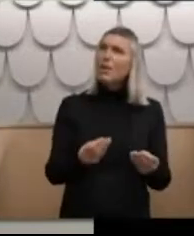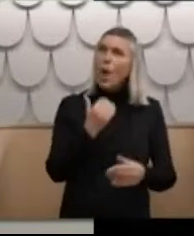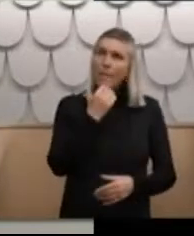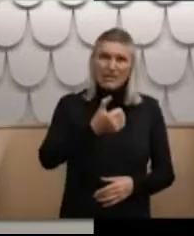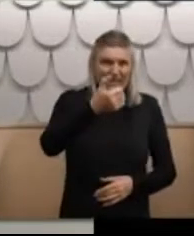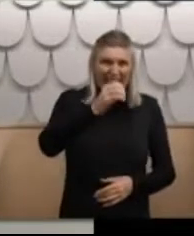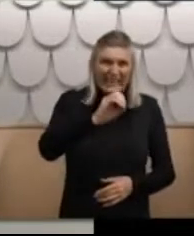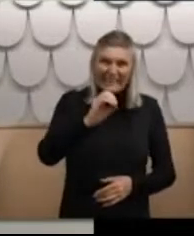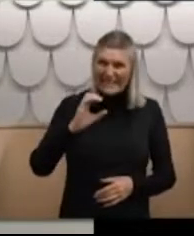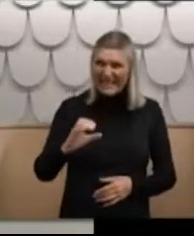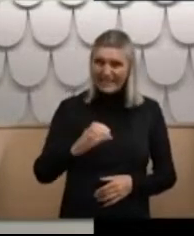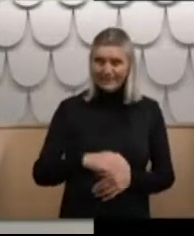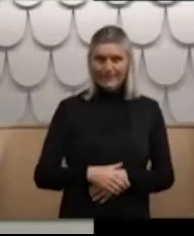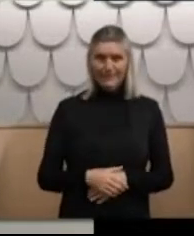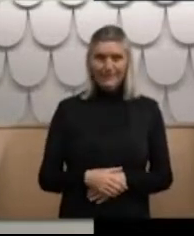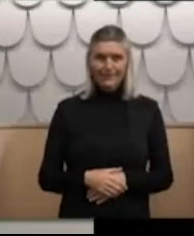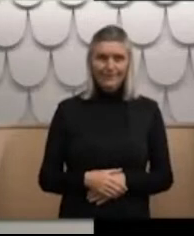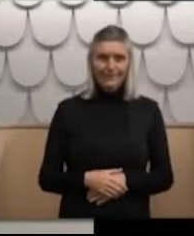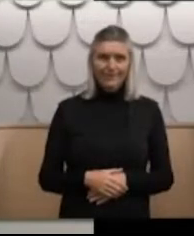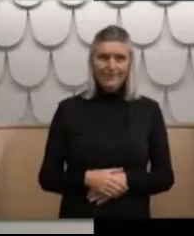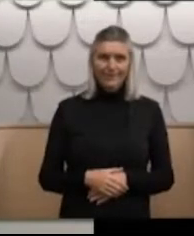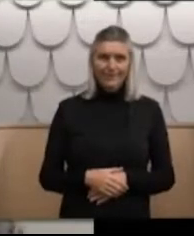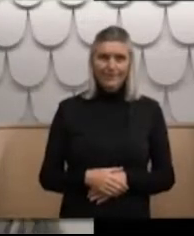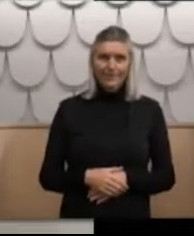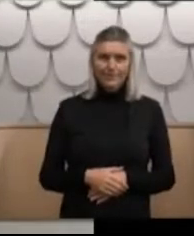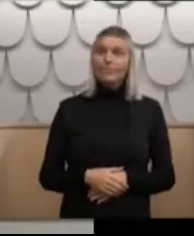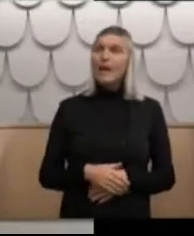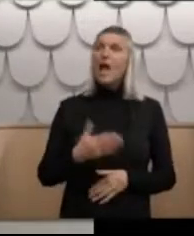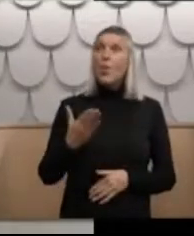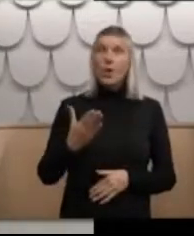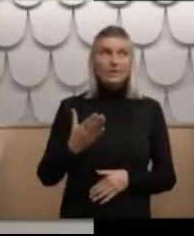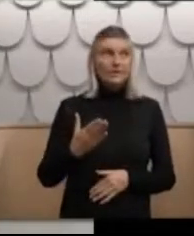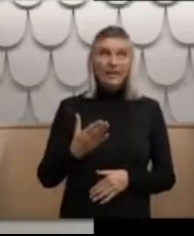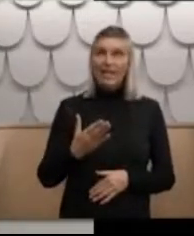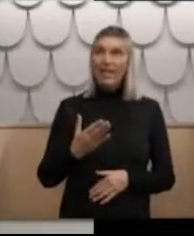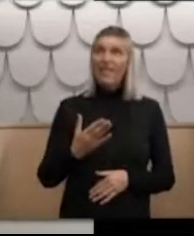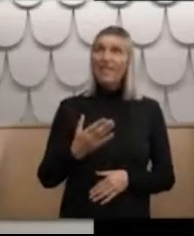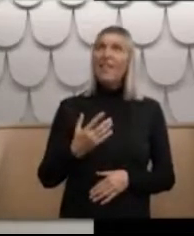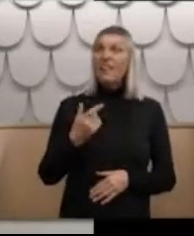I had taken the master key for our school and used it to sneak into school after hours.